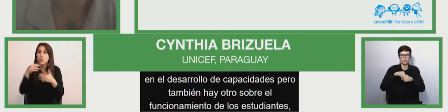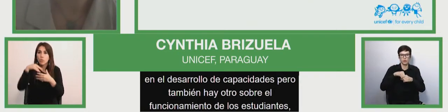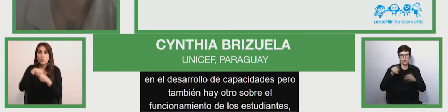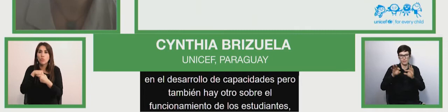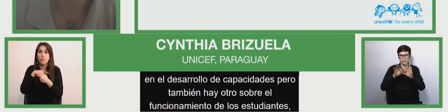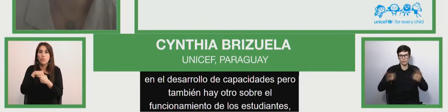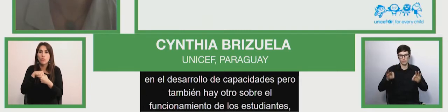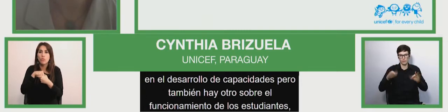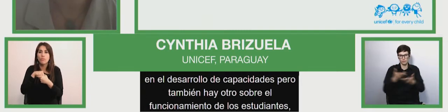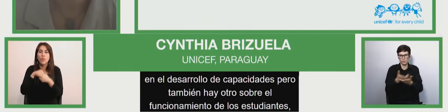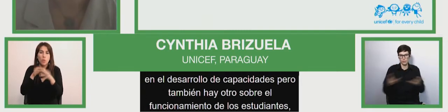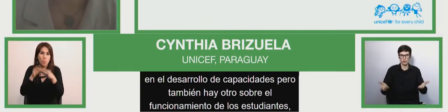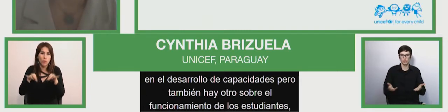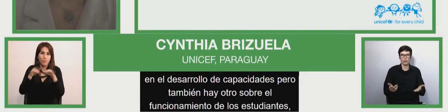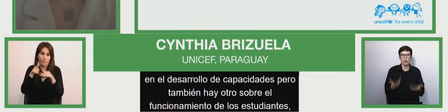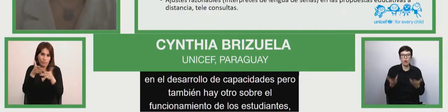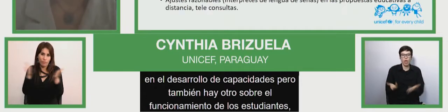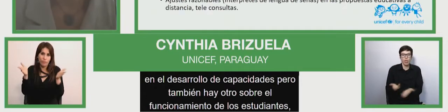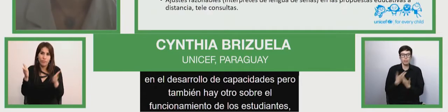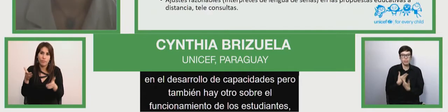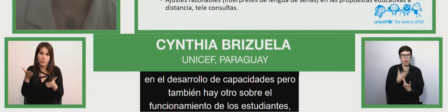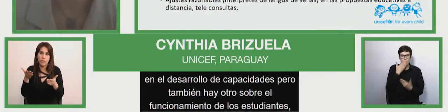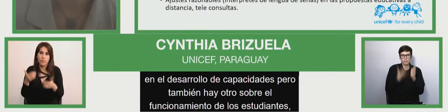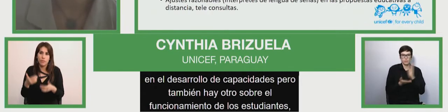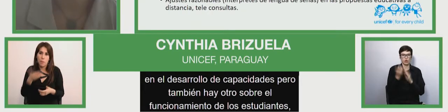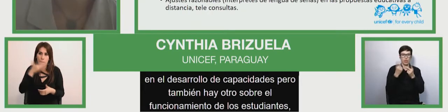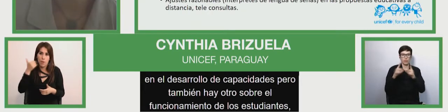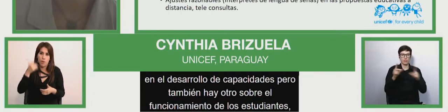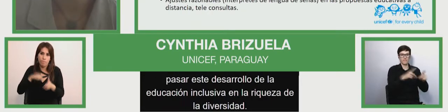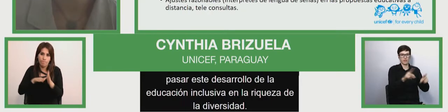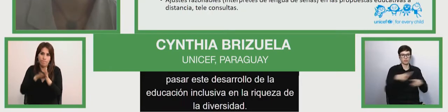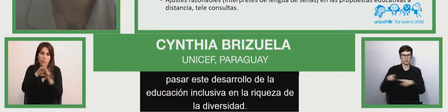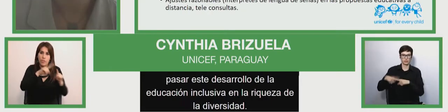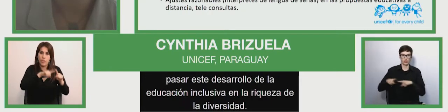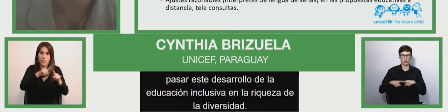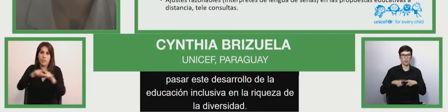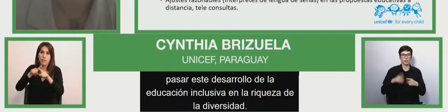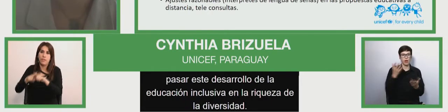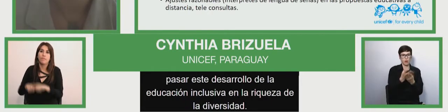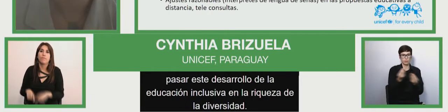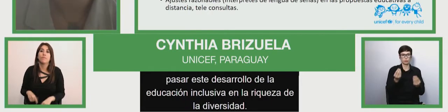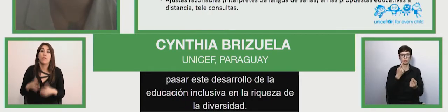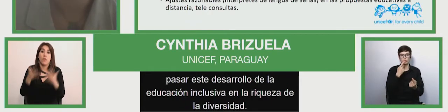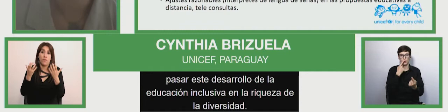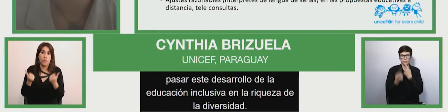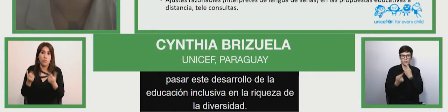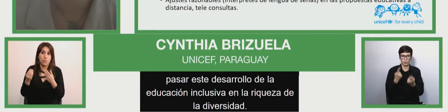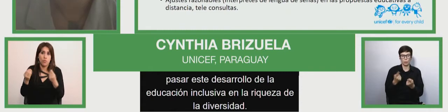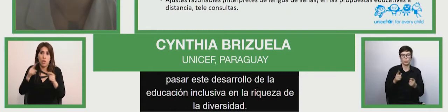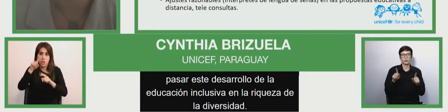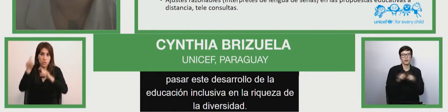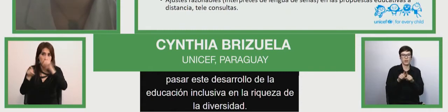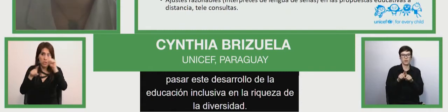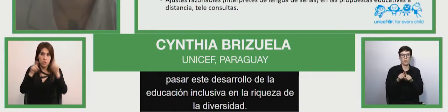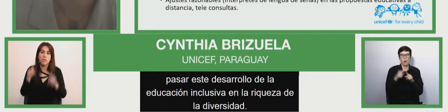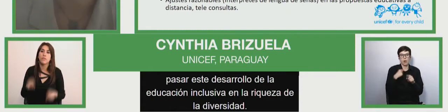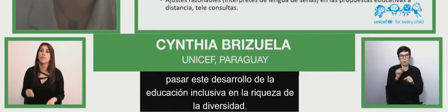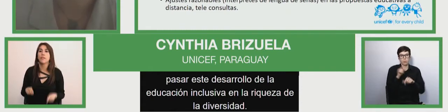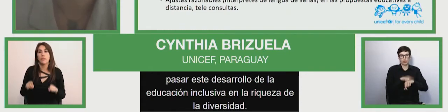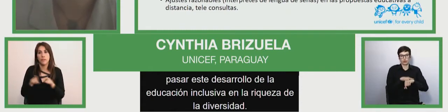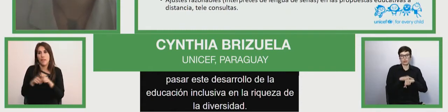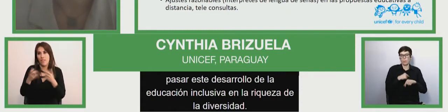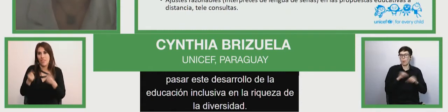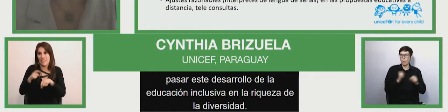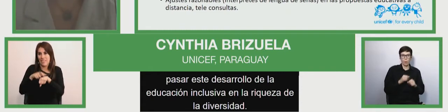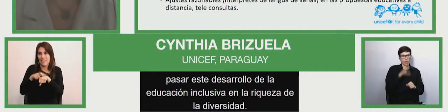there are several responses i know it's very little time left and i can go